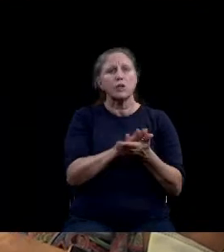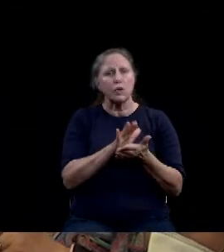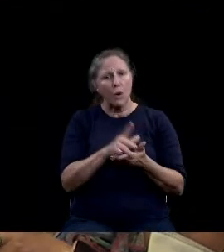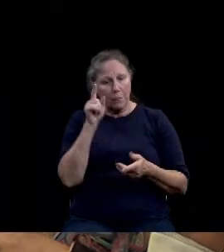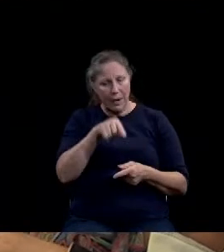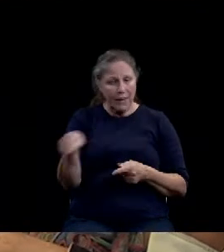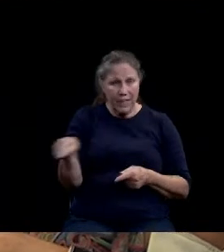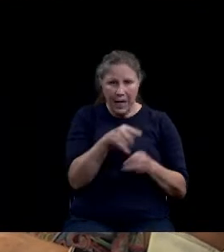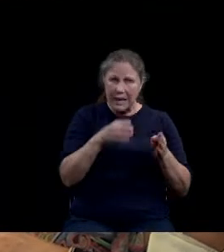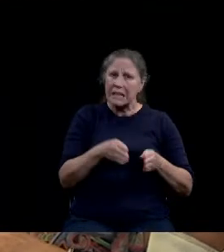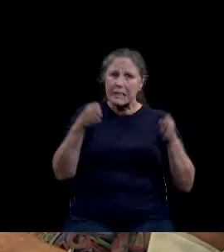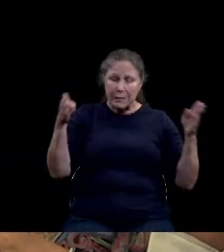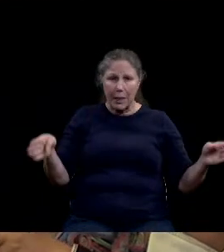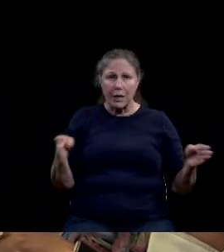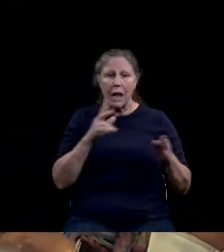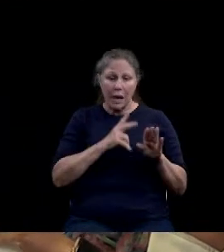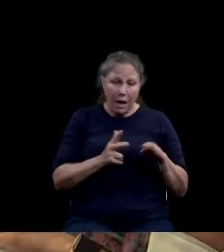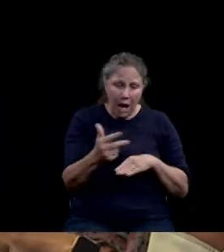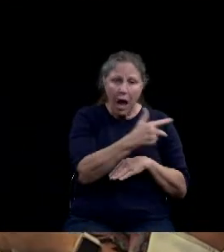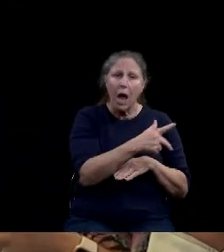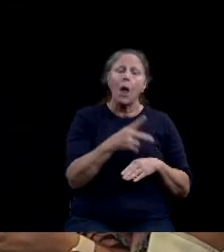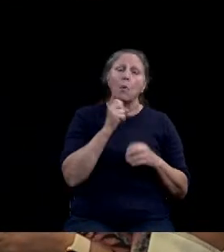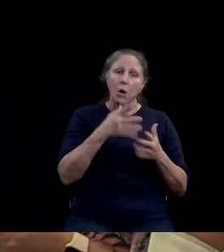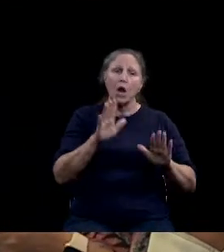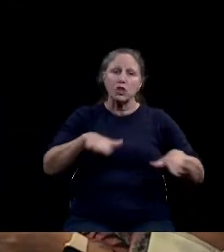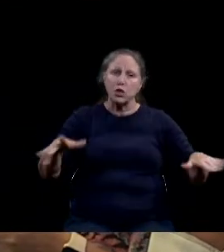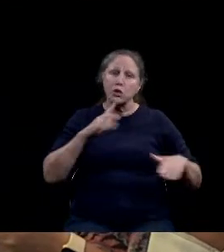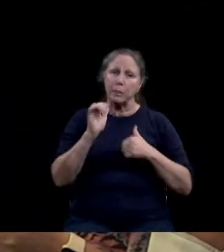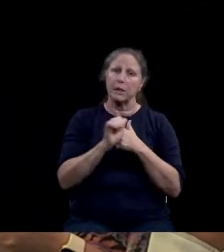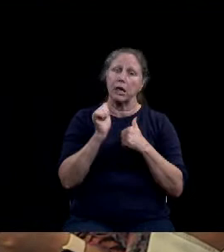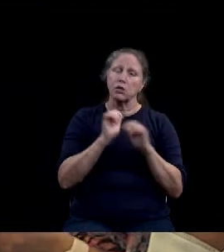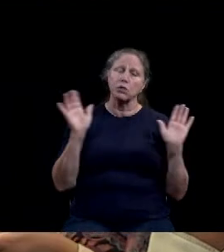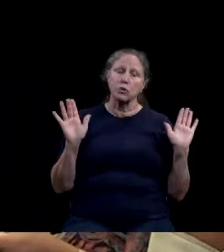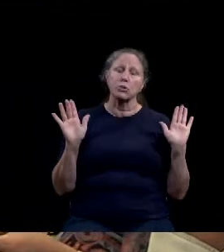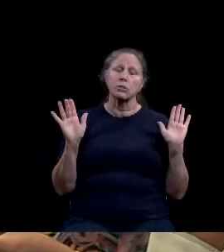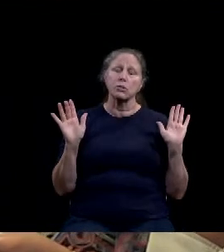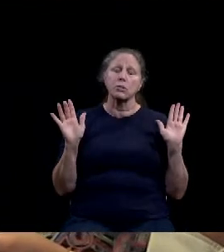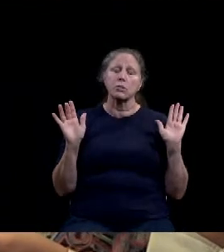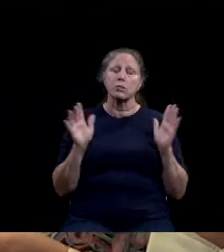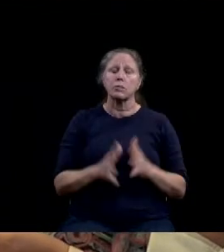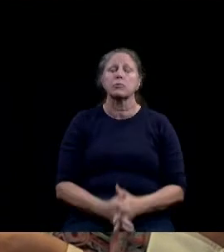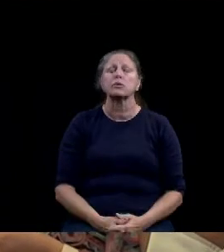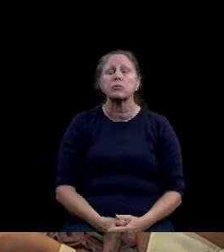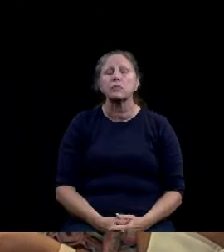children put children's lives in danger put children's lives in harm's way.